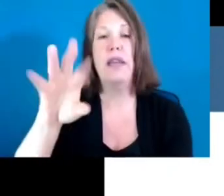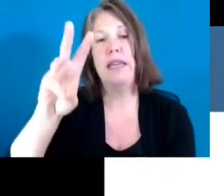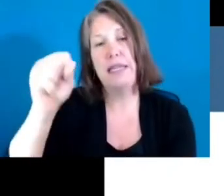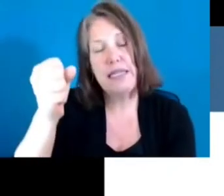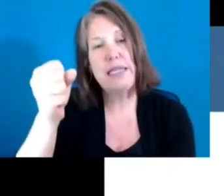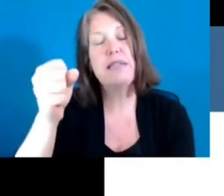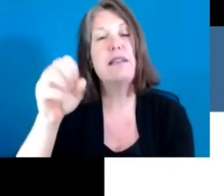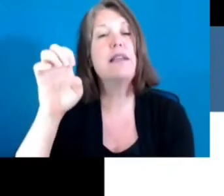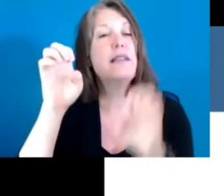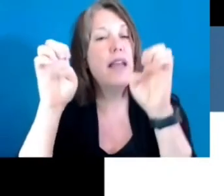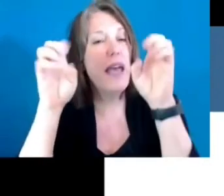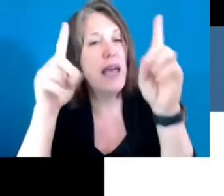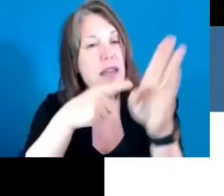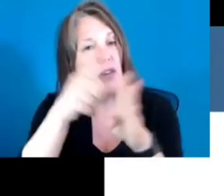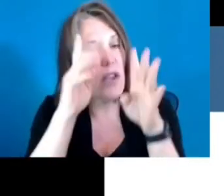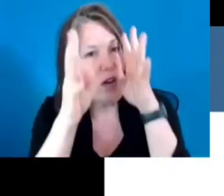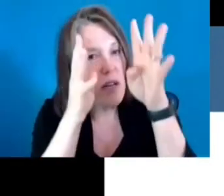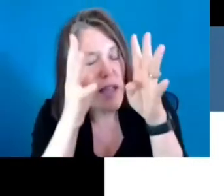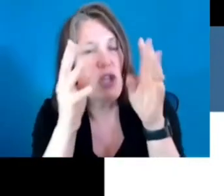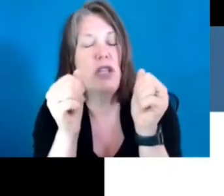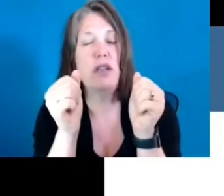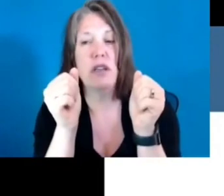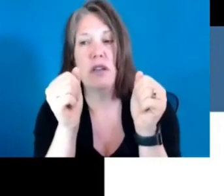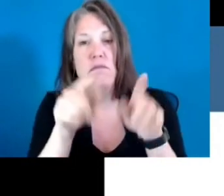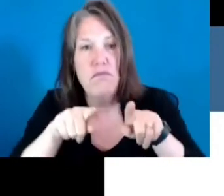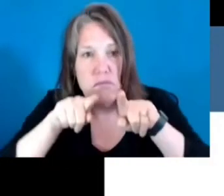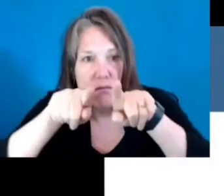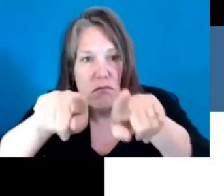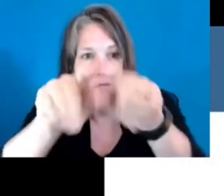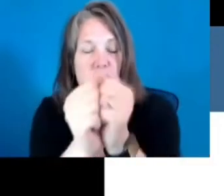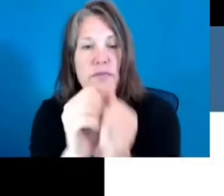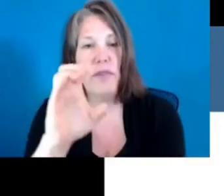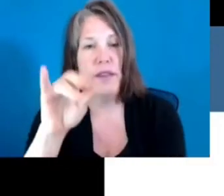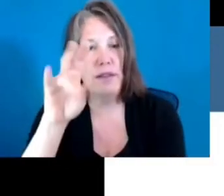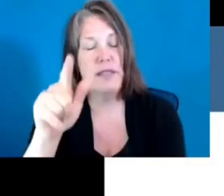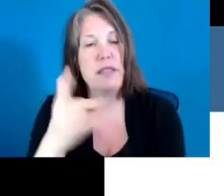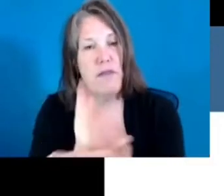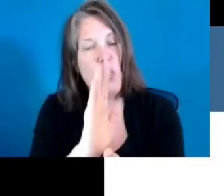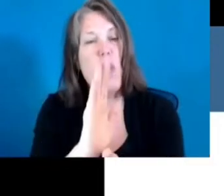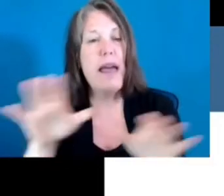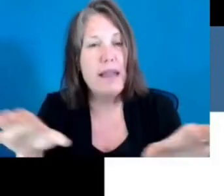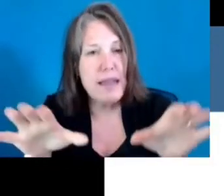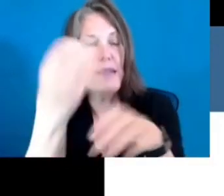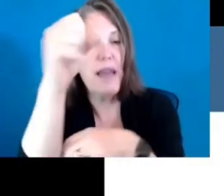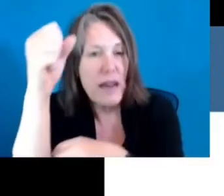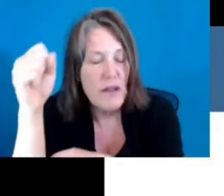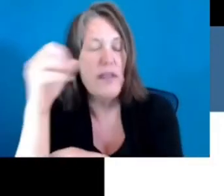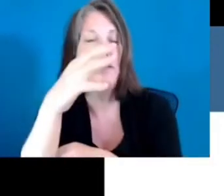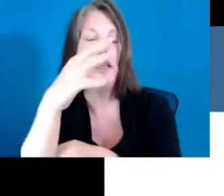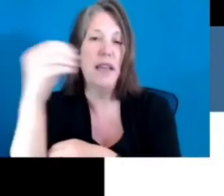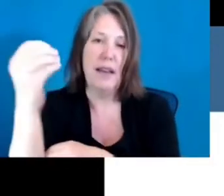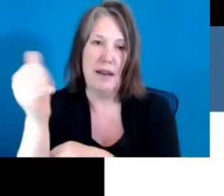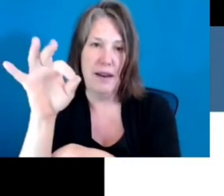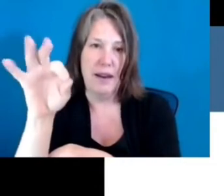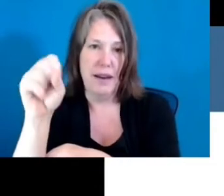rights activism and reforms in the 1990s. And here we are in 2020, 2020 on this 30-year